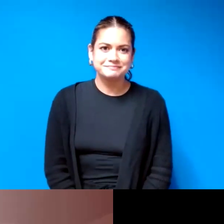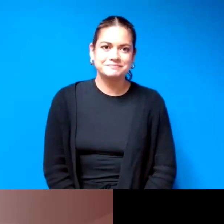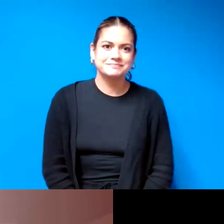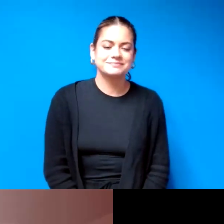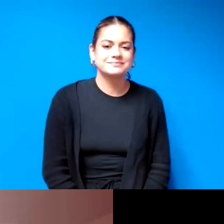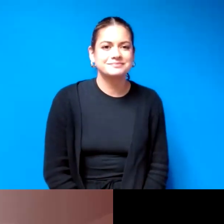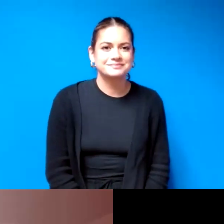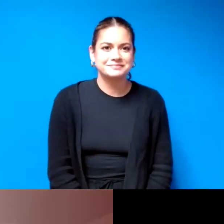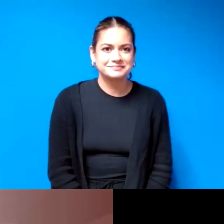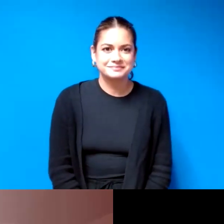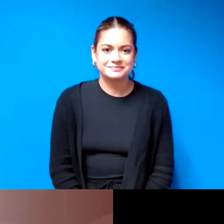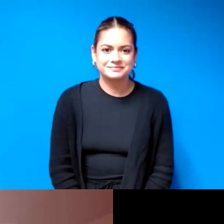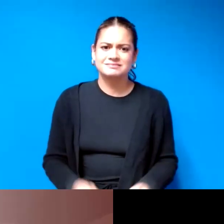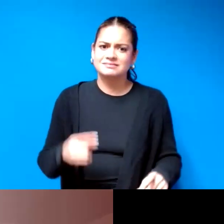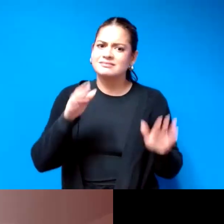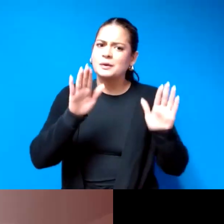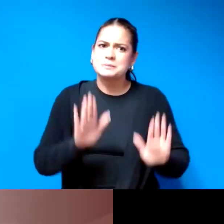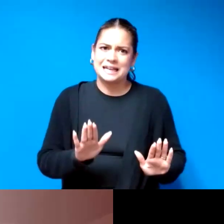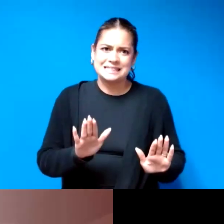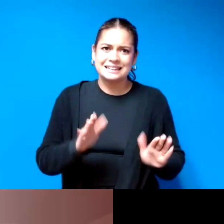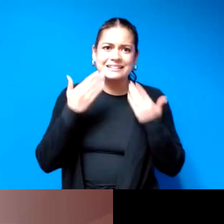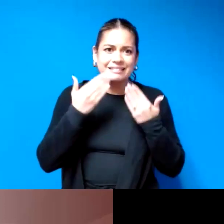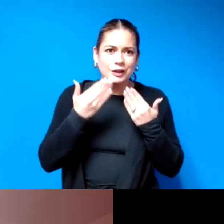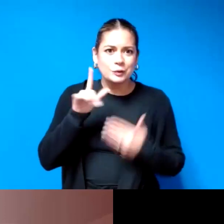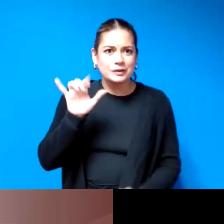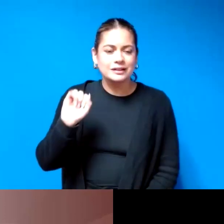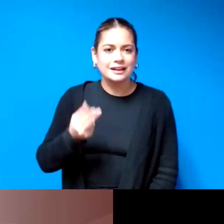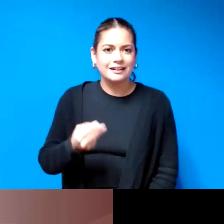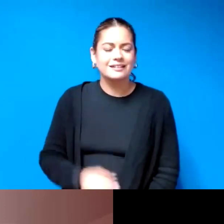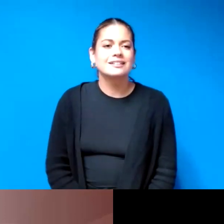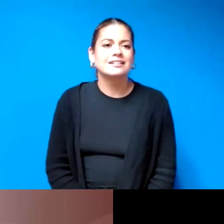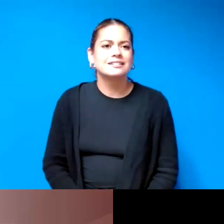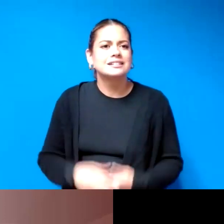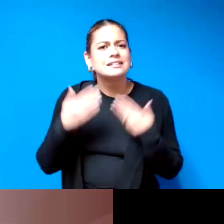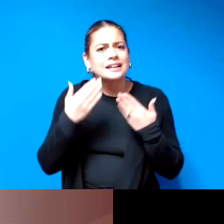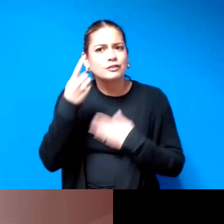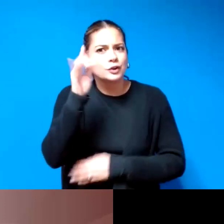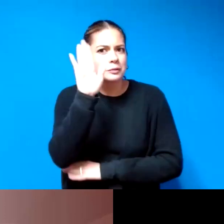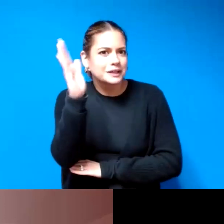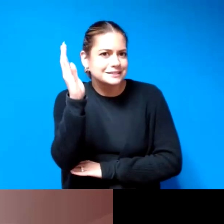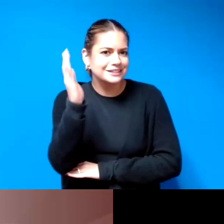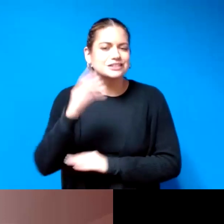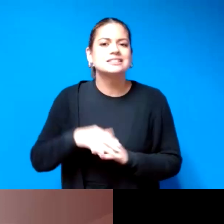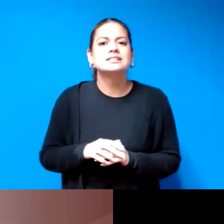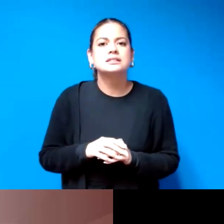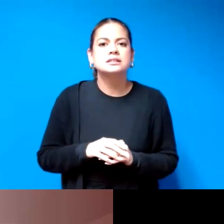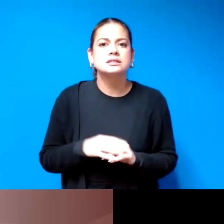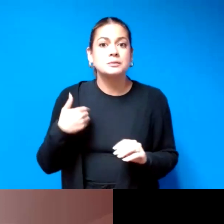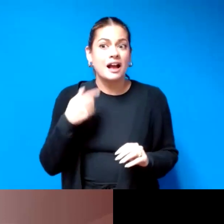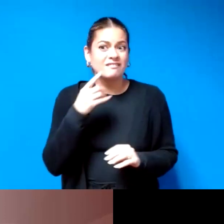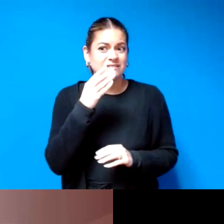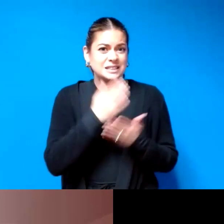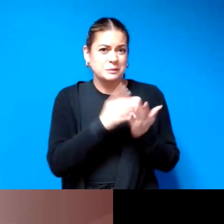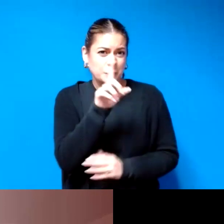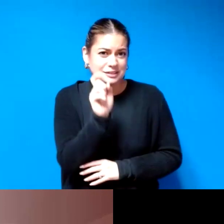oh my goodness leah that was incredible i want to thank you so much for your presentation um we've got some questions